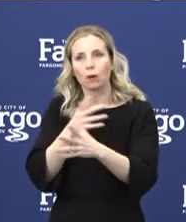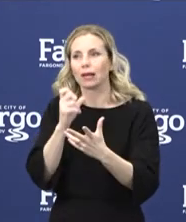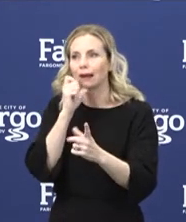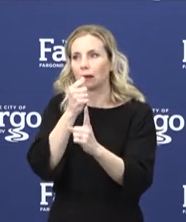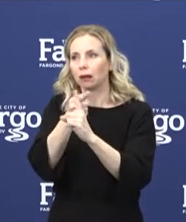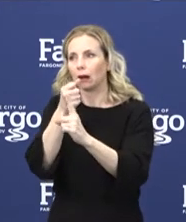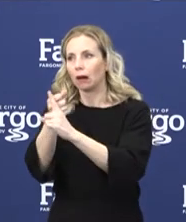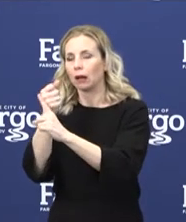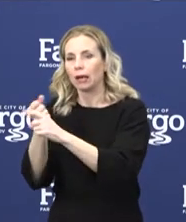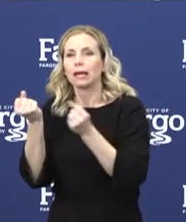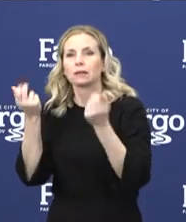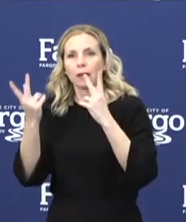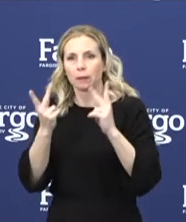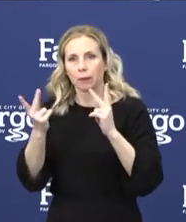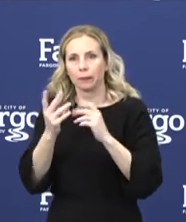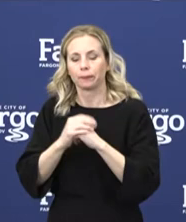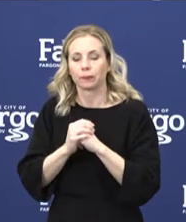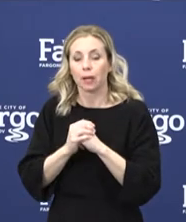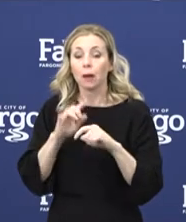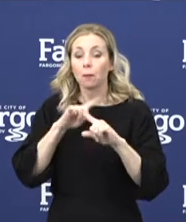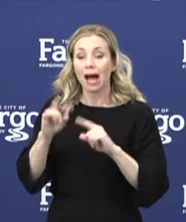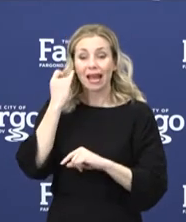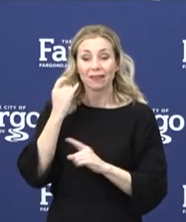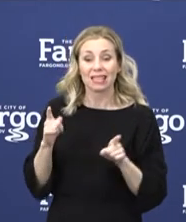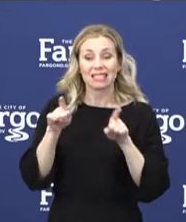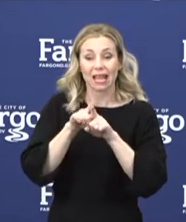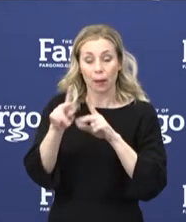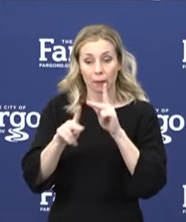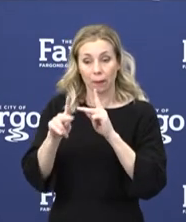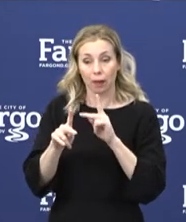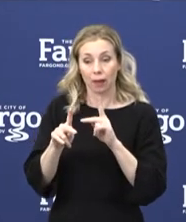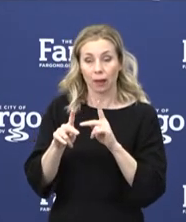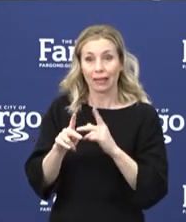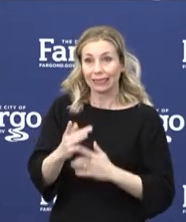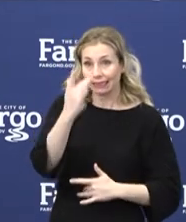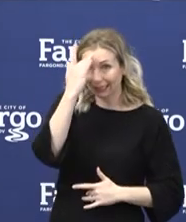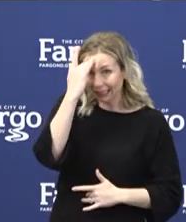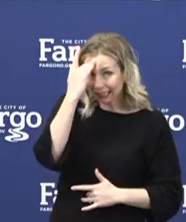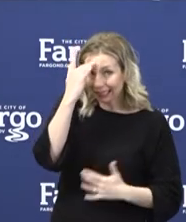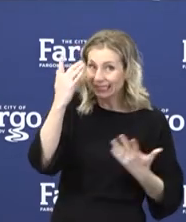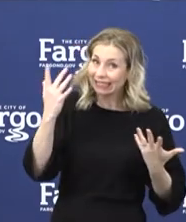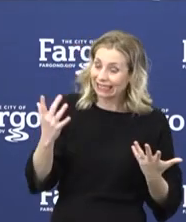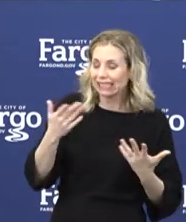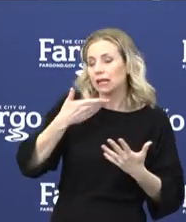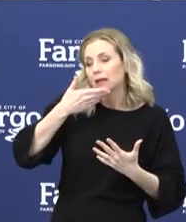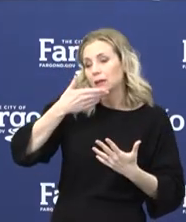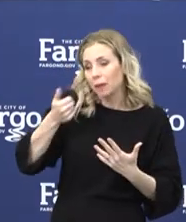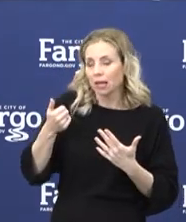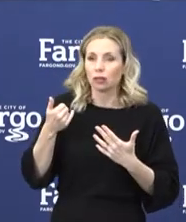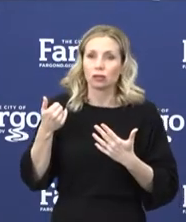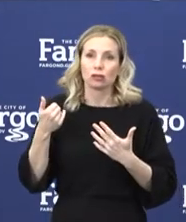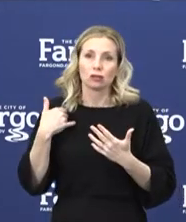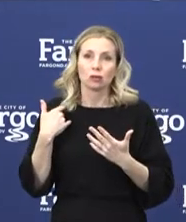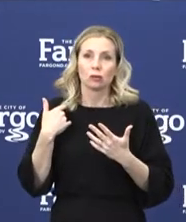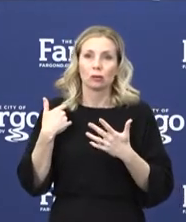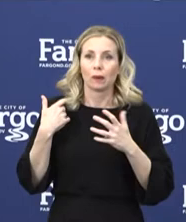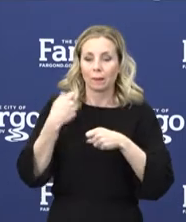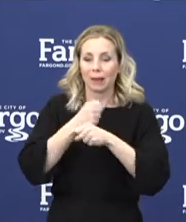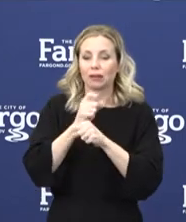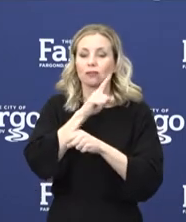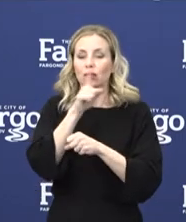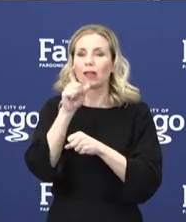the same number of people ultimately get infected with COVID-19, it's just best to face that infection over a period of time.